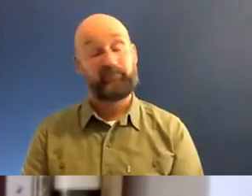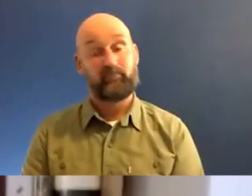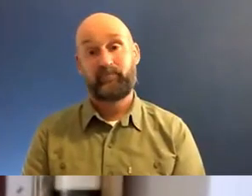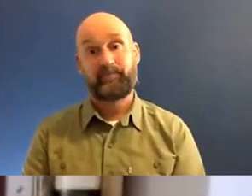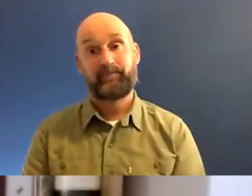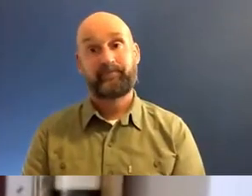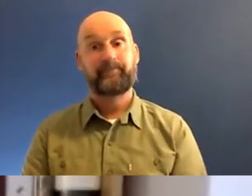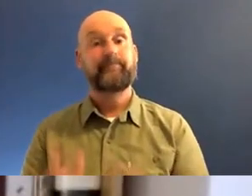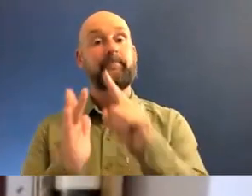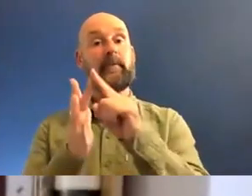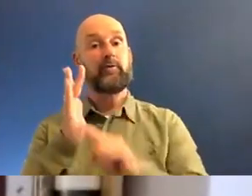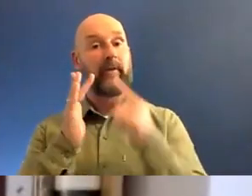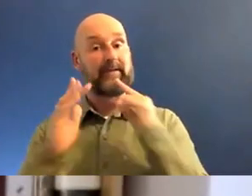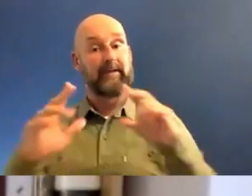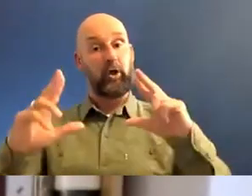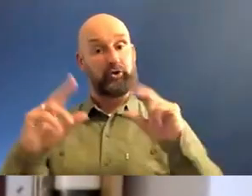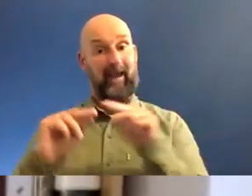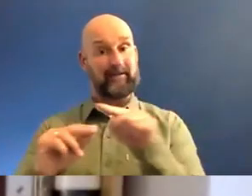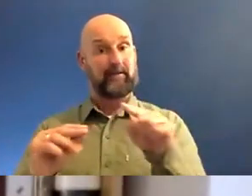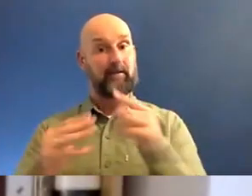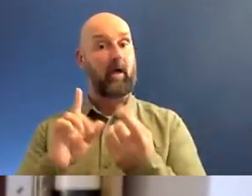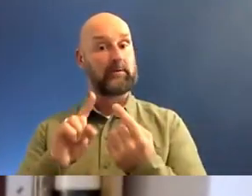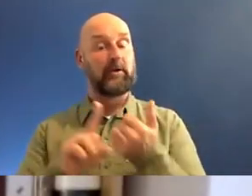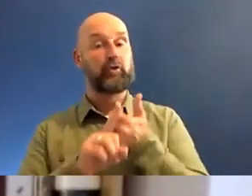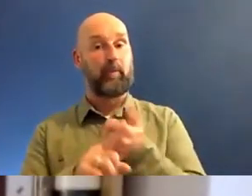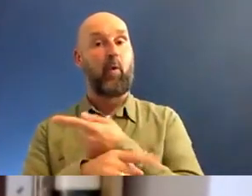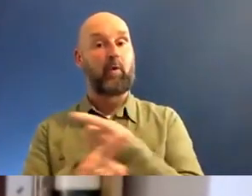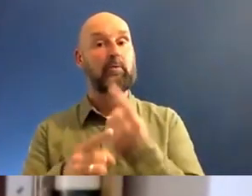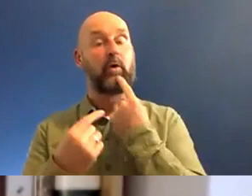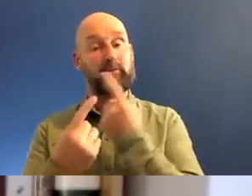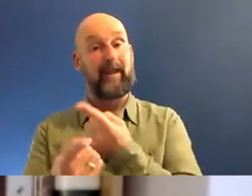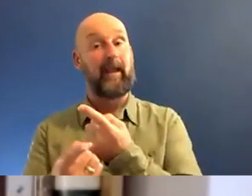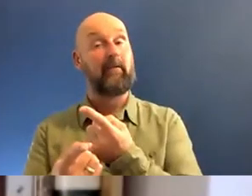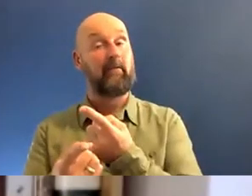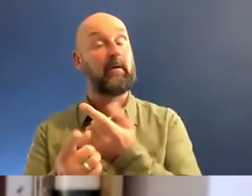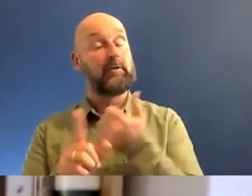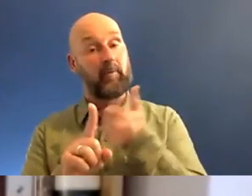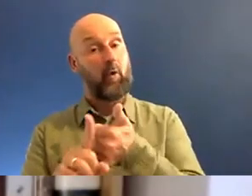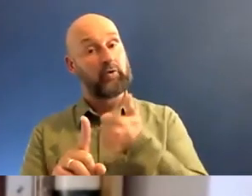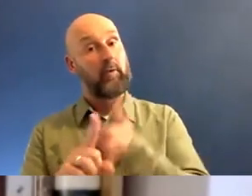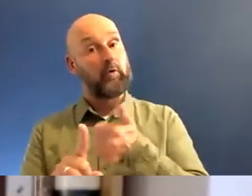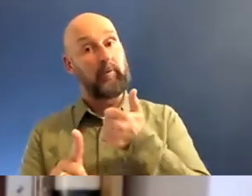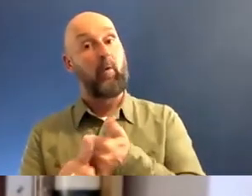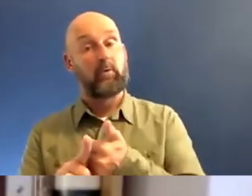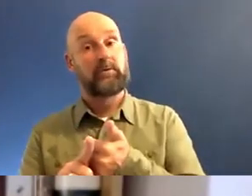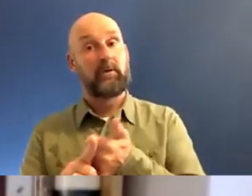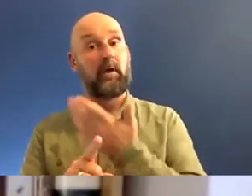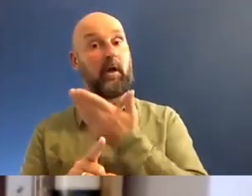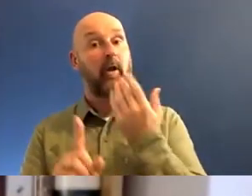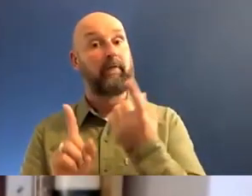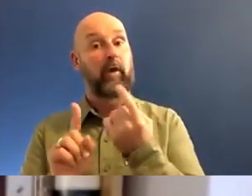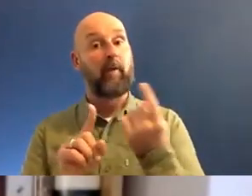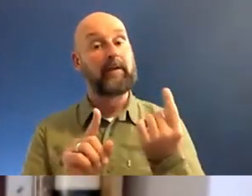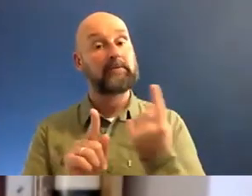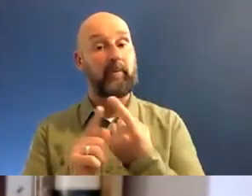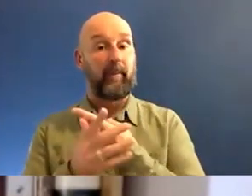There are lots of comments in the chat room supporting everything you're saying there, Miriam, and lovely comments from other people about